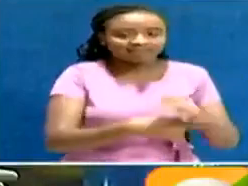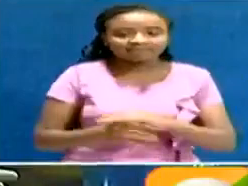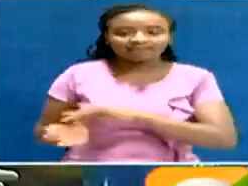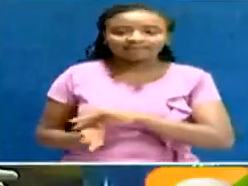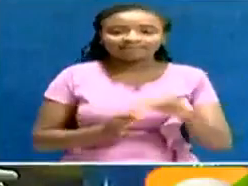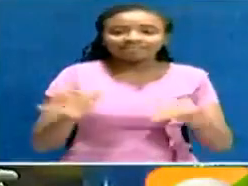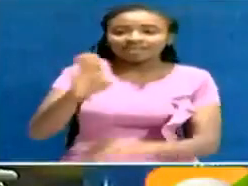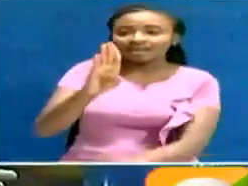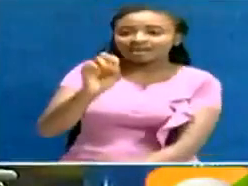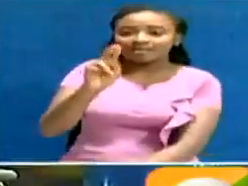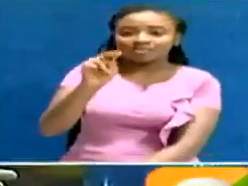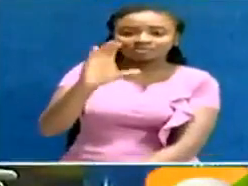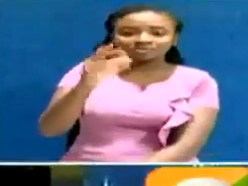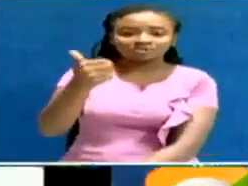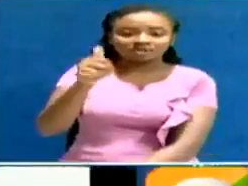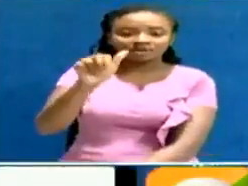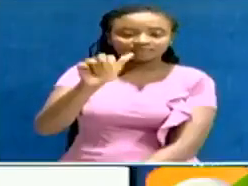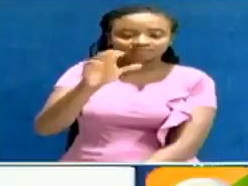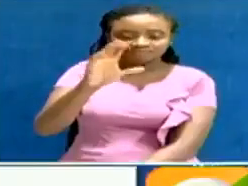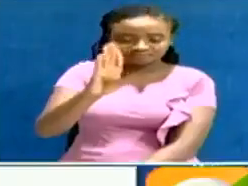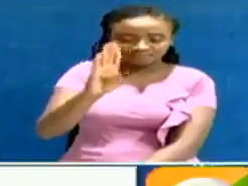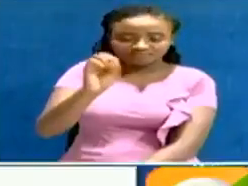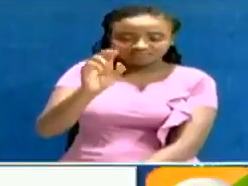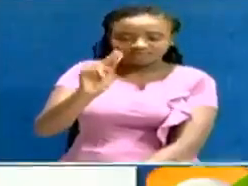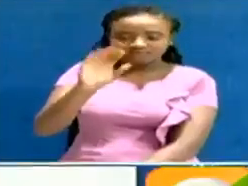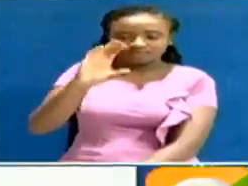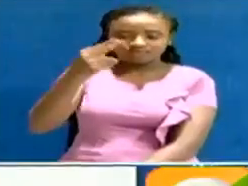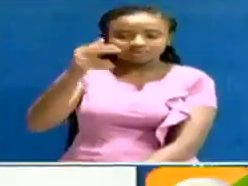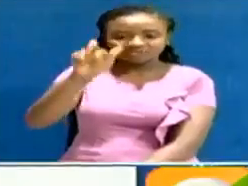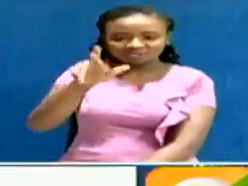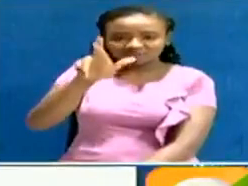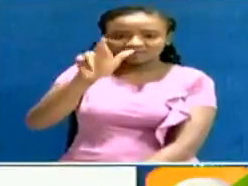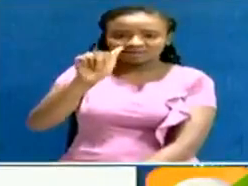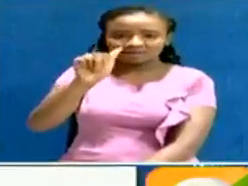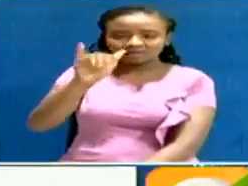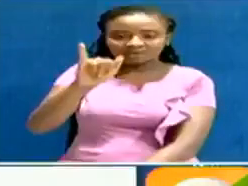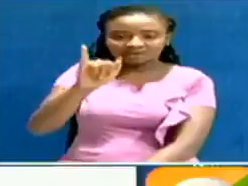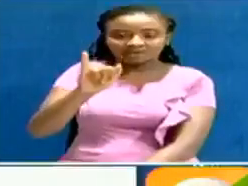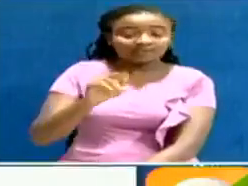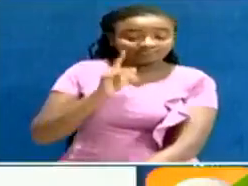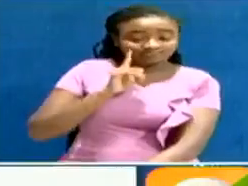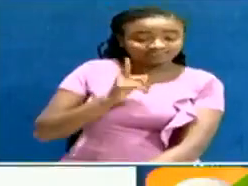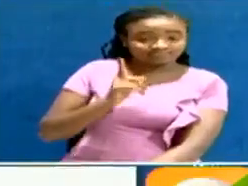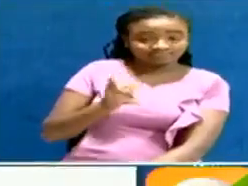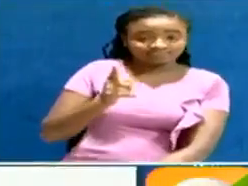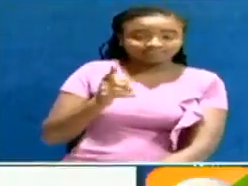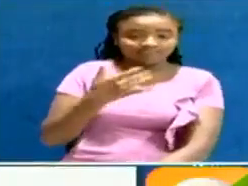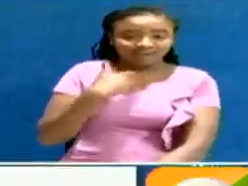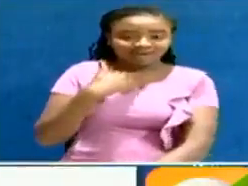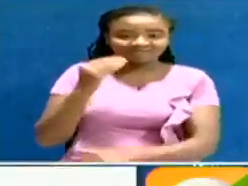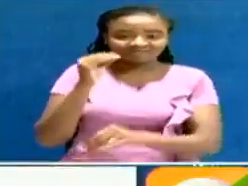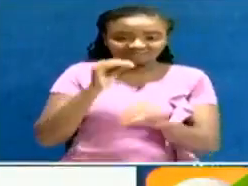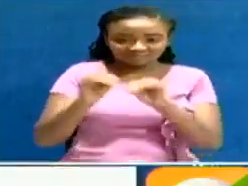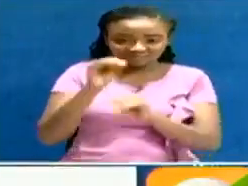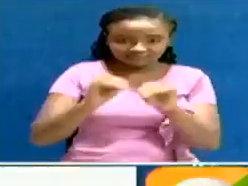And take you to Bonchari, Kesey County, where the counting exercise for that parliamentary by-election is underway. With a constituency